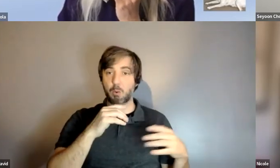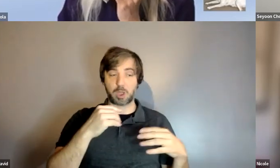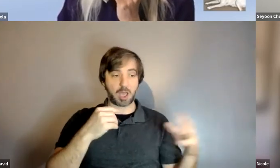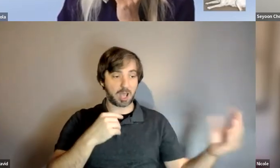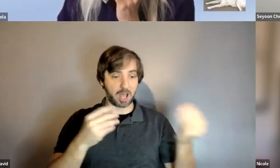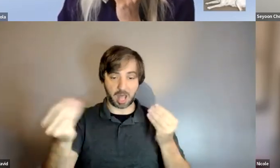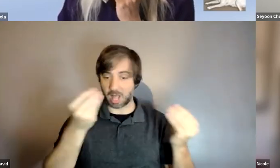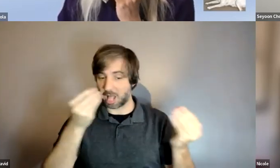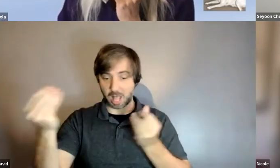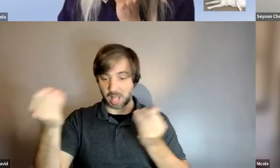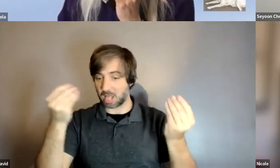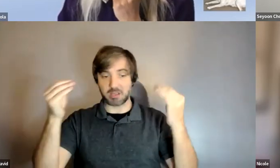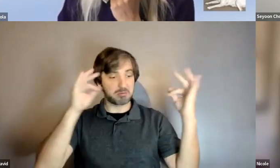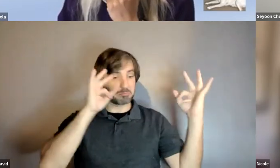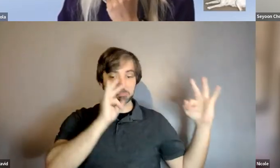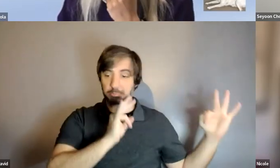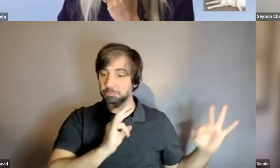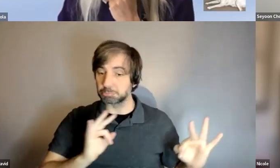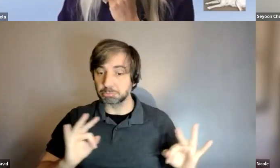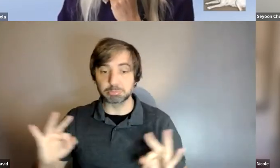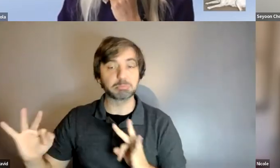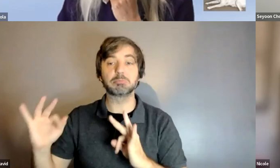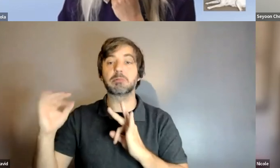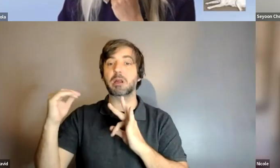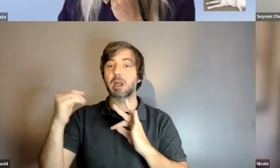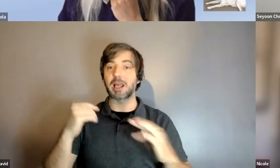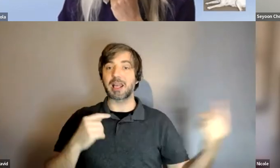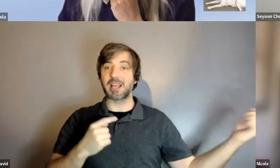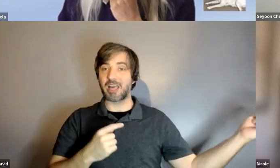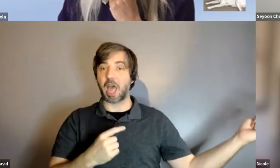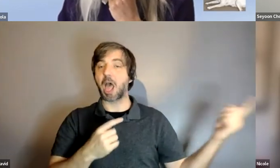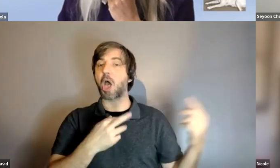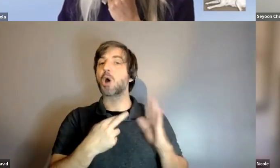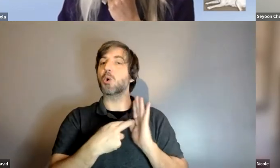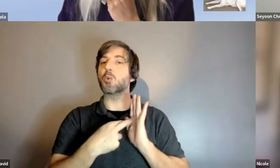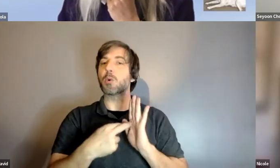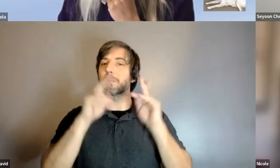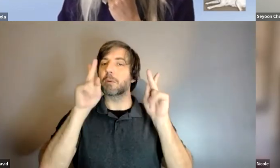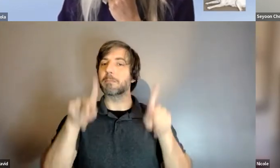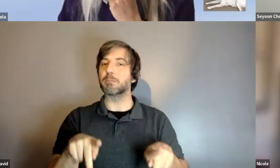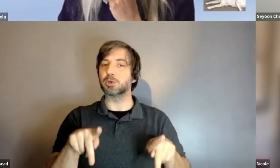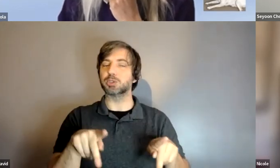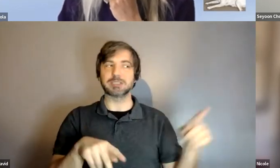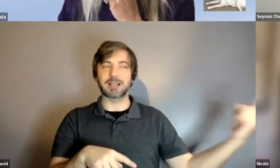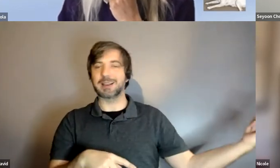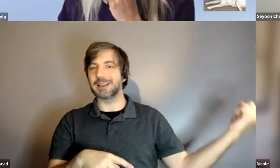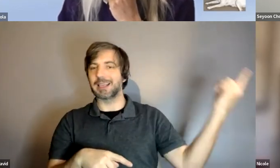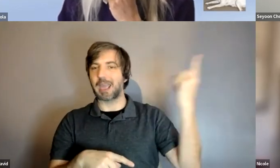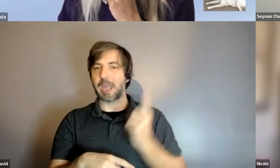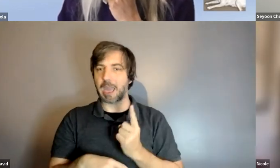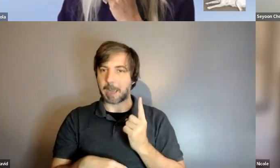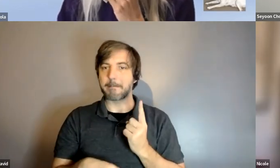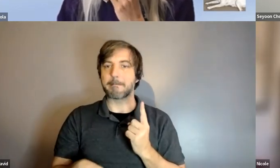um they have actually sent a representative from um one of their field representatives from guide dogs